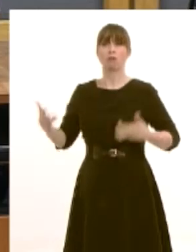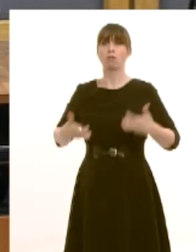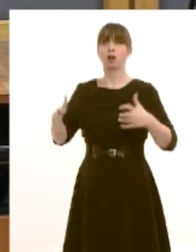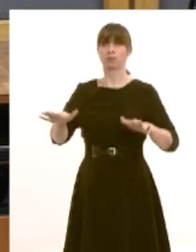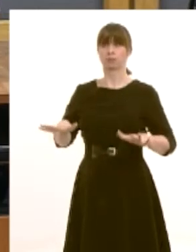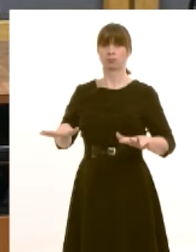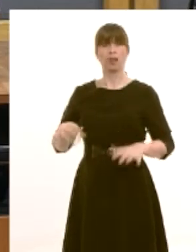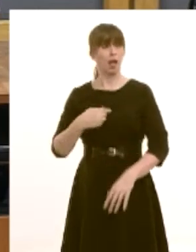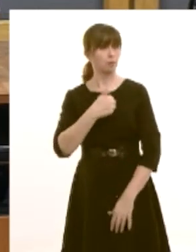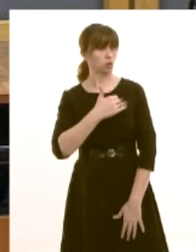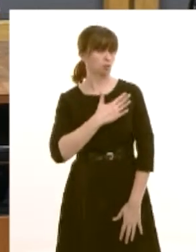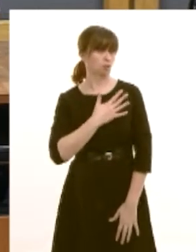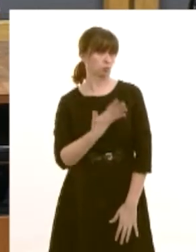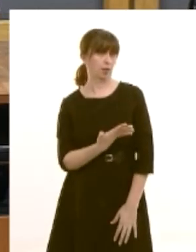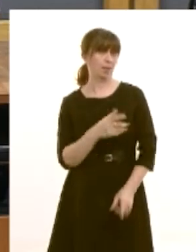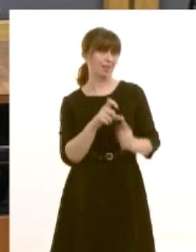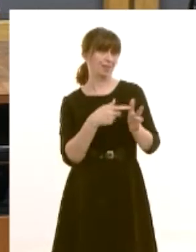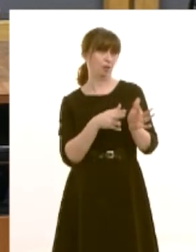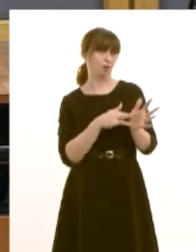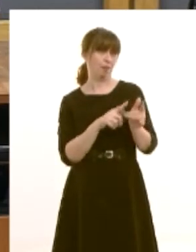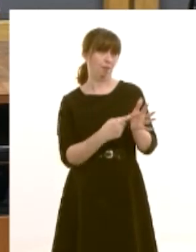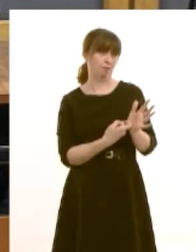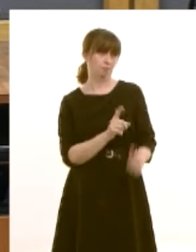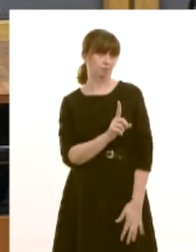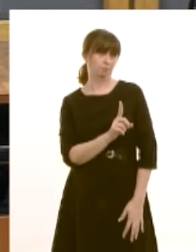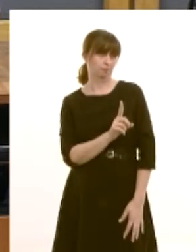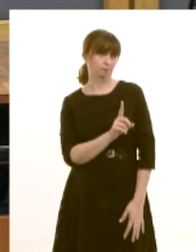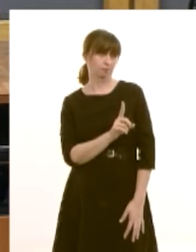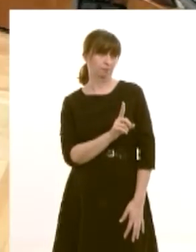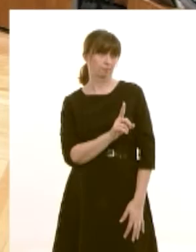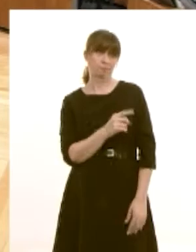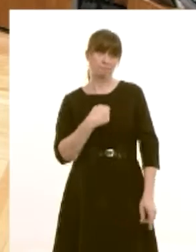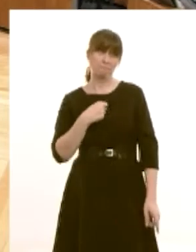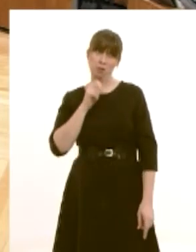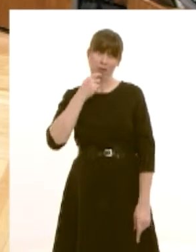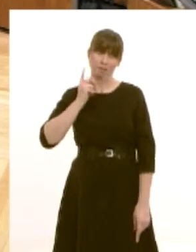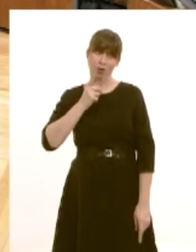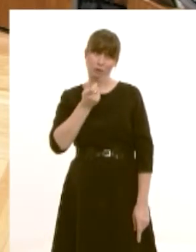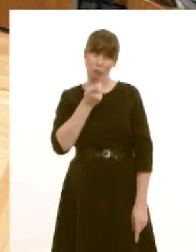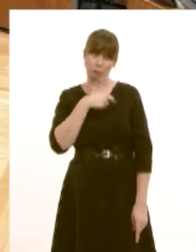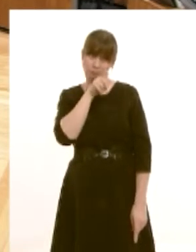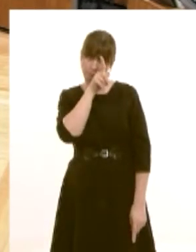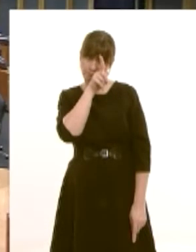i'm being very generous today don't don't tempt me reen up your worth